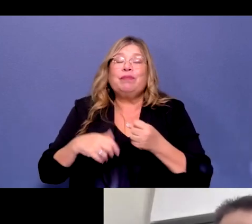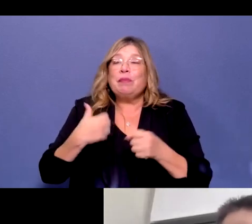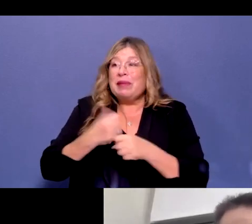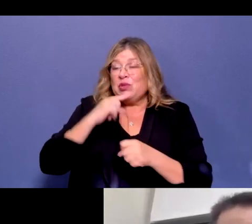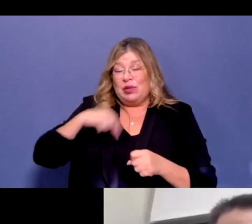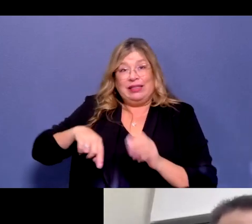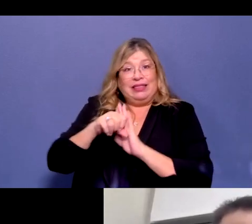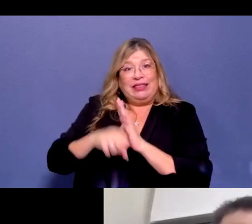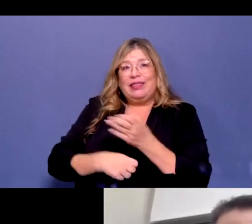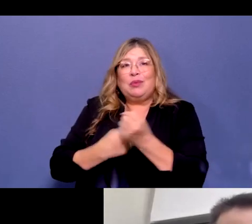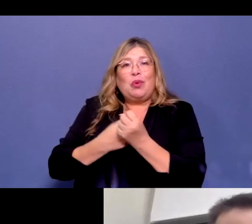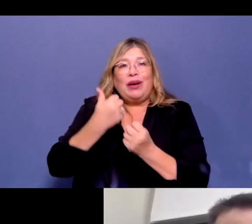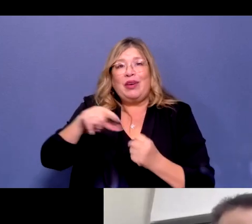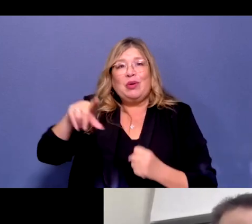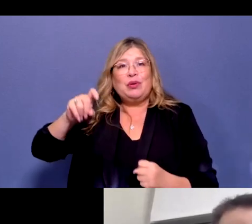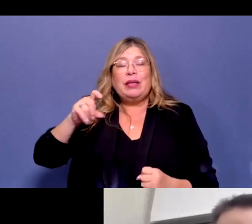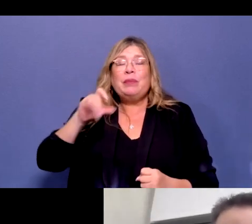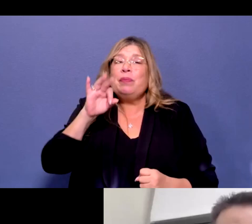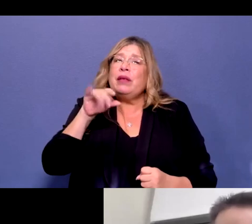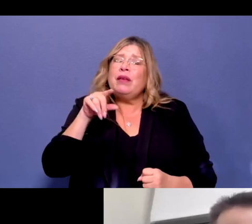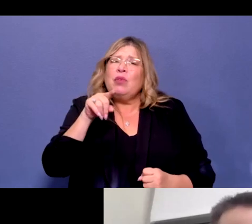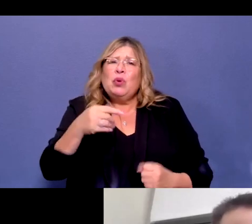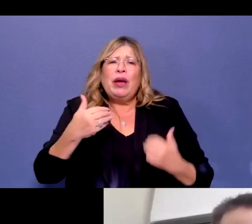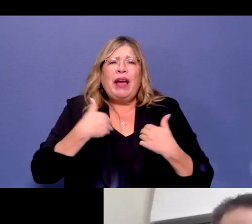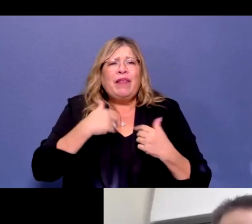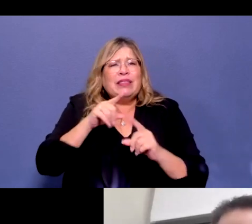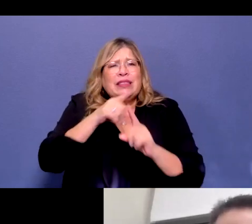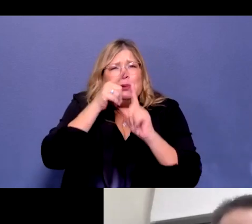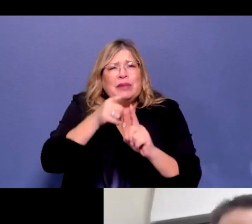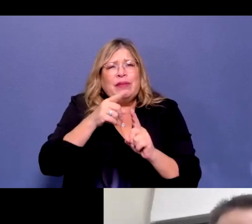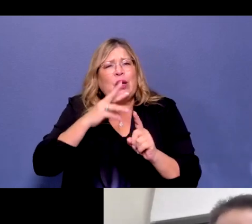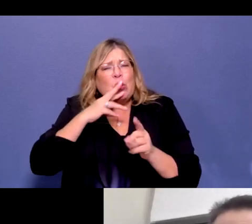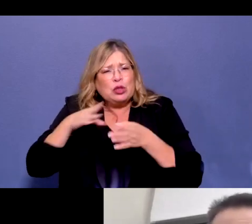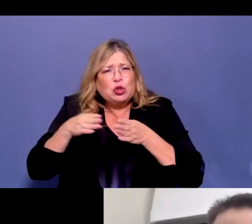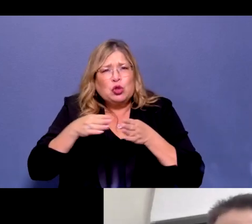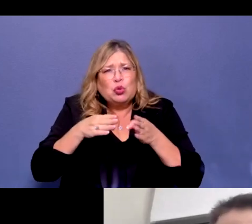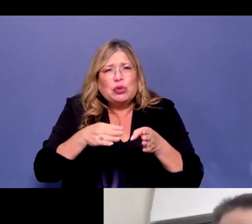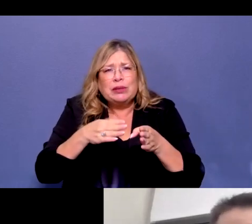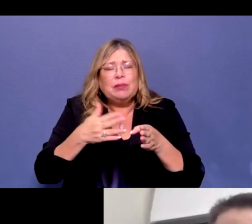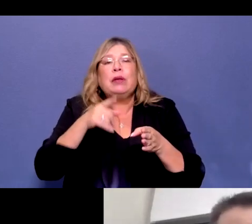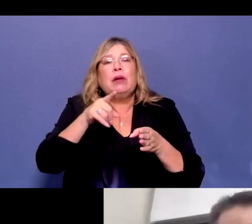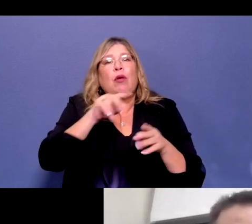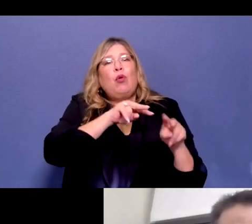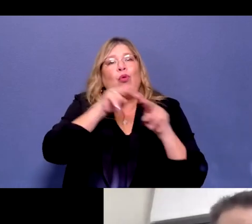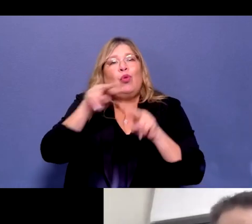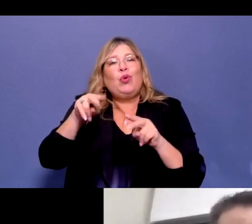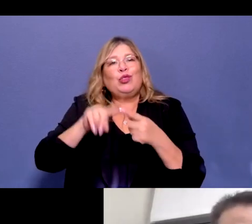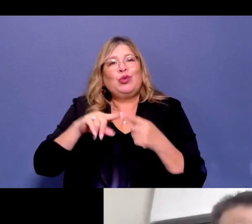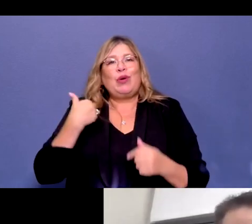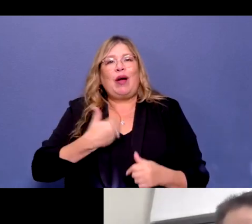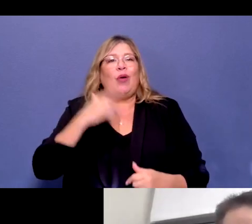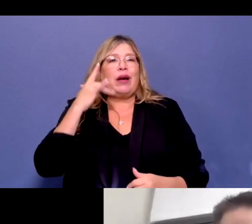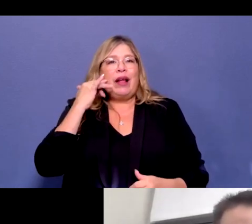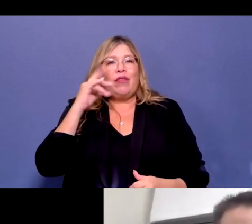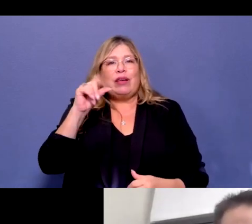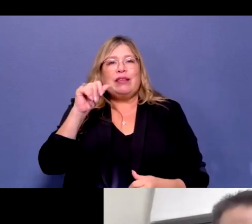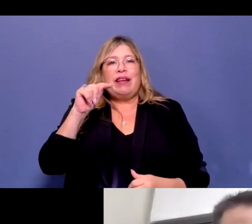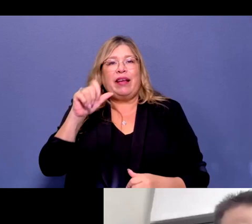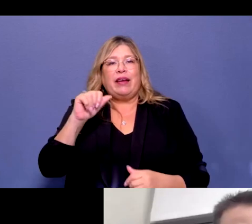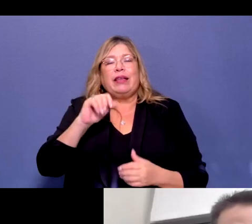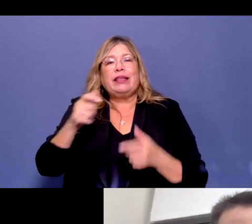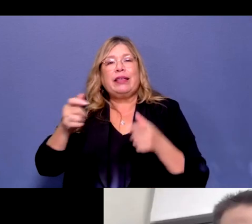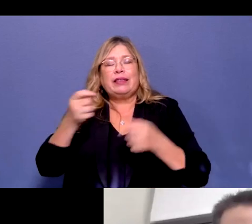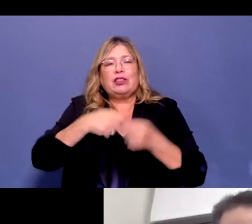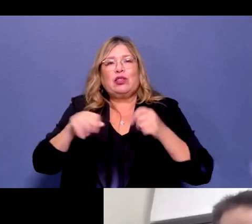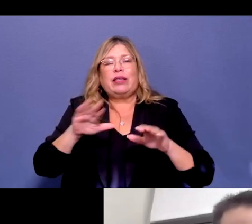If you're looking for any particular type of stream monitoring, I direct you to our California Data Exchange Center, cdec